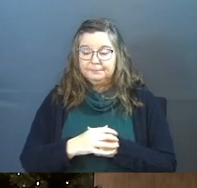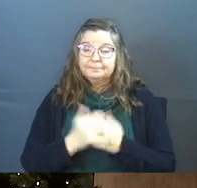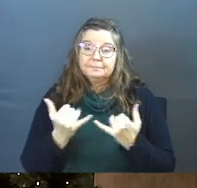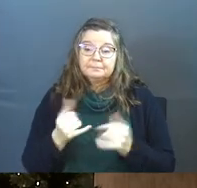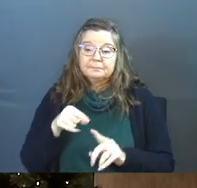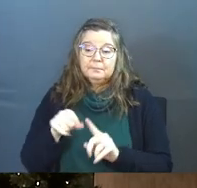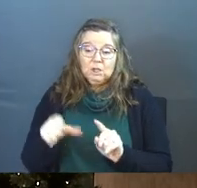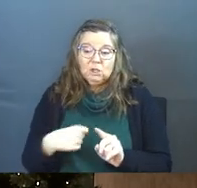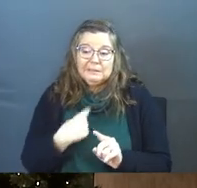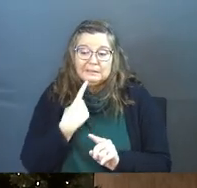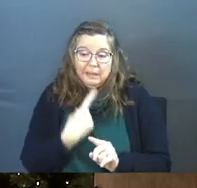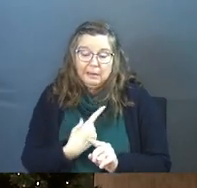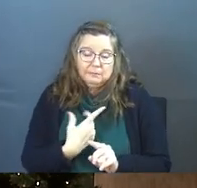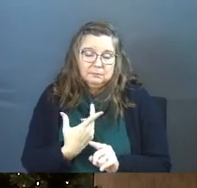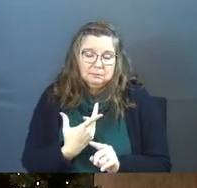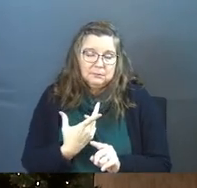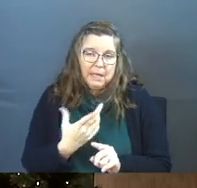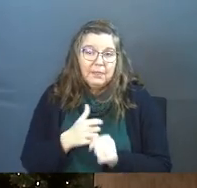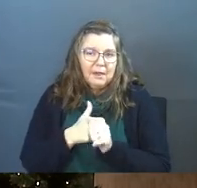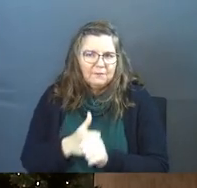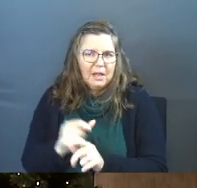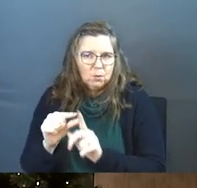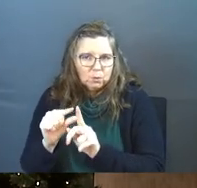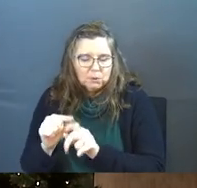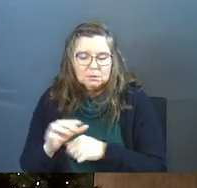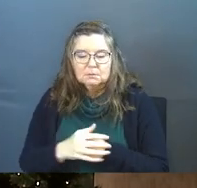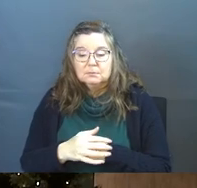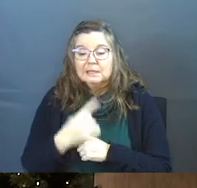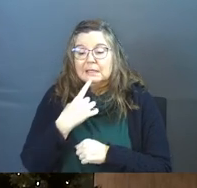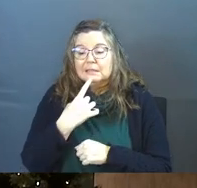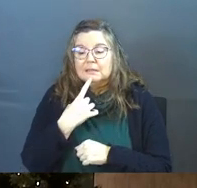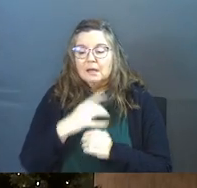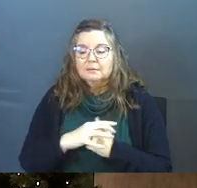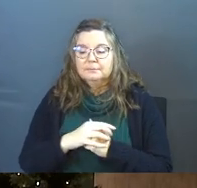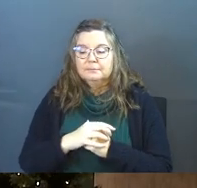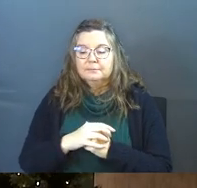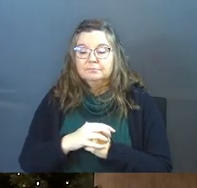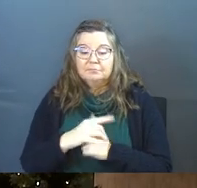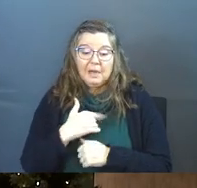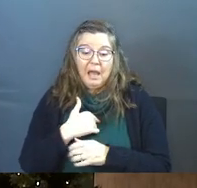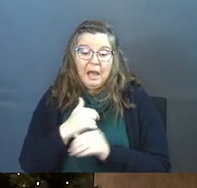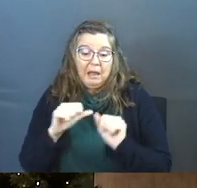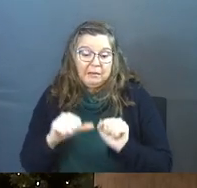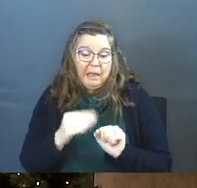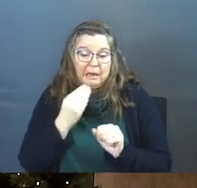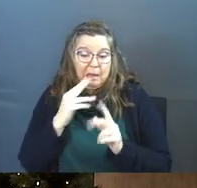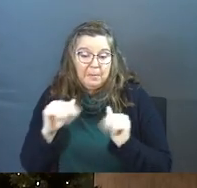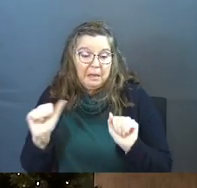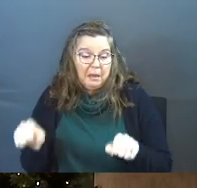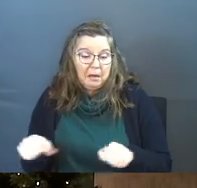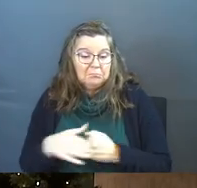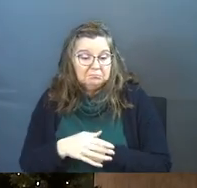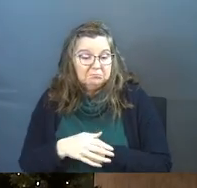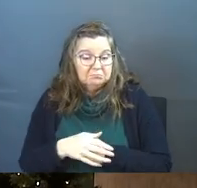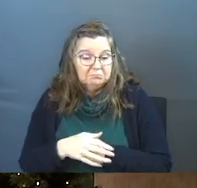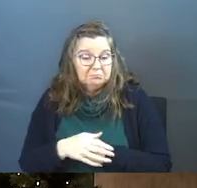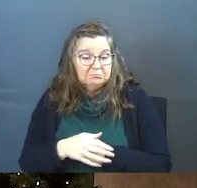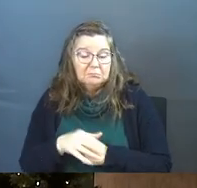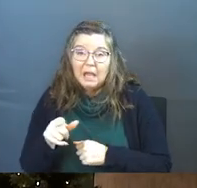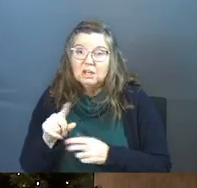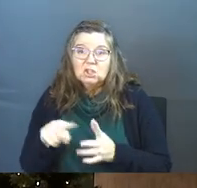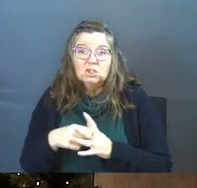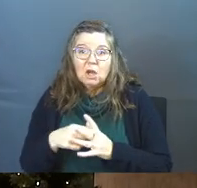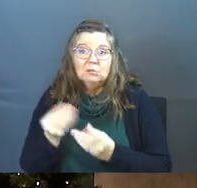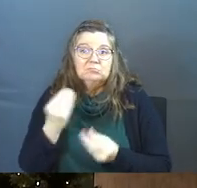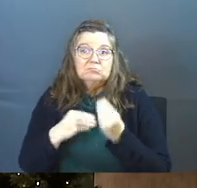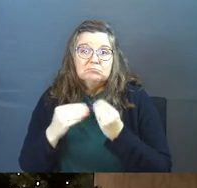Now he could say, and this is, follow his words here. He could say, I'm free to eat bacon. And he